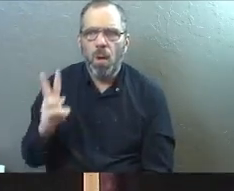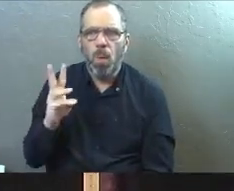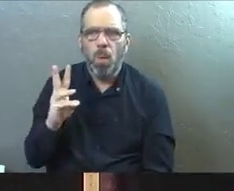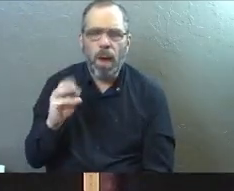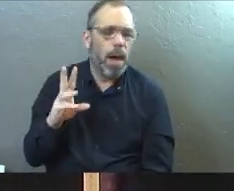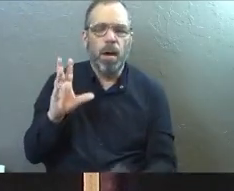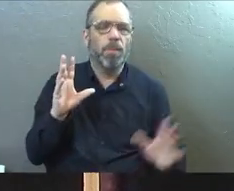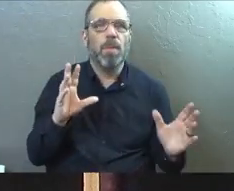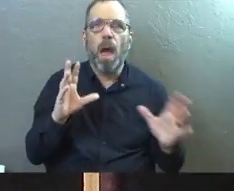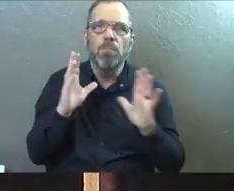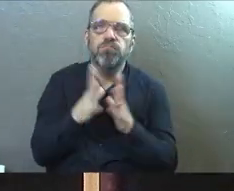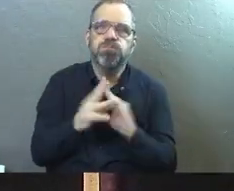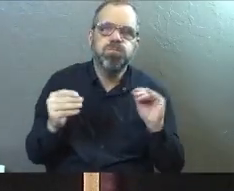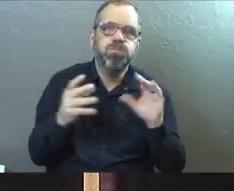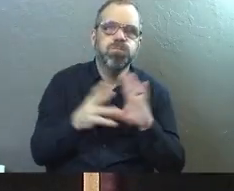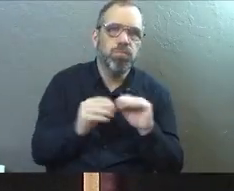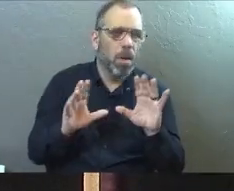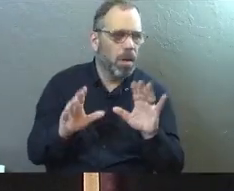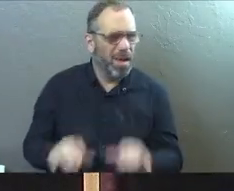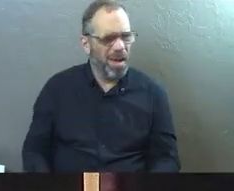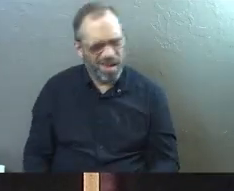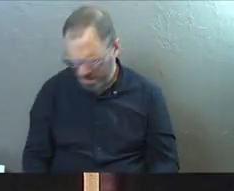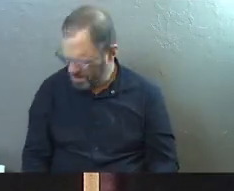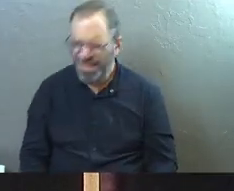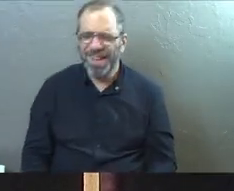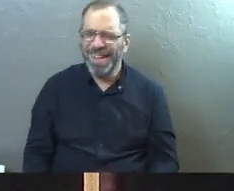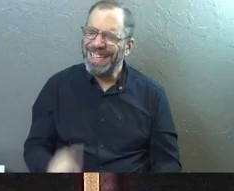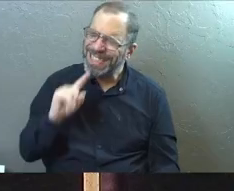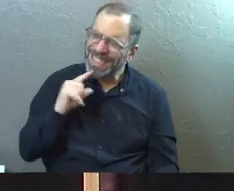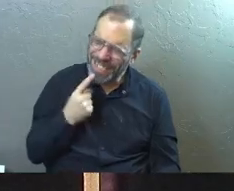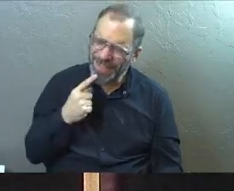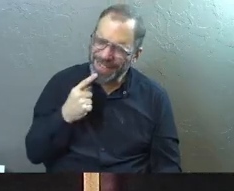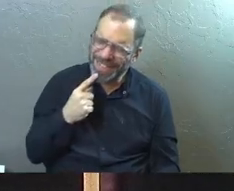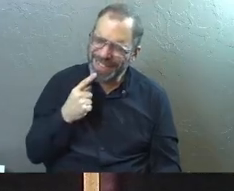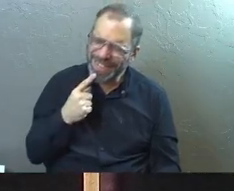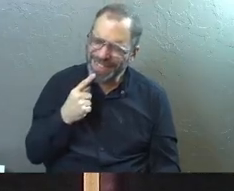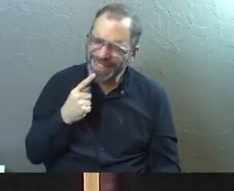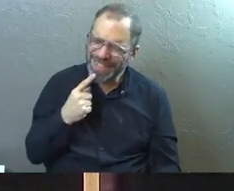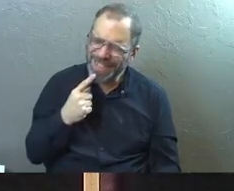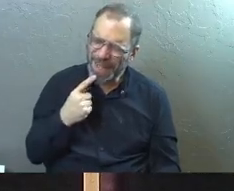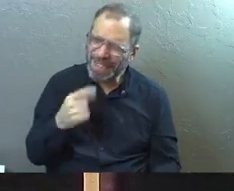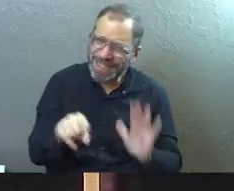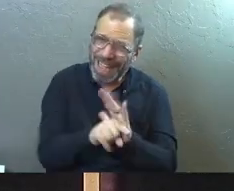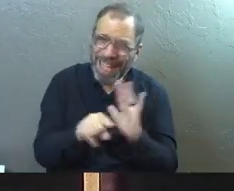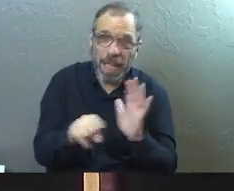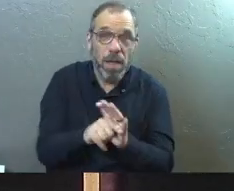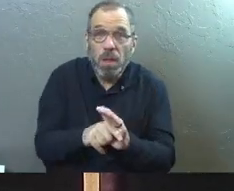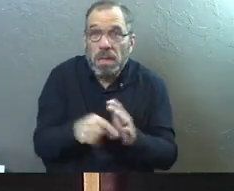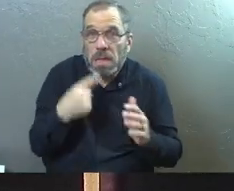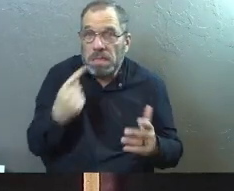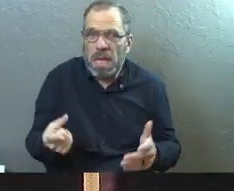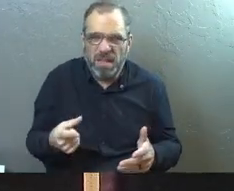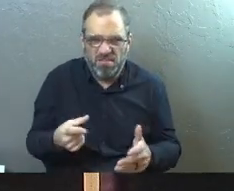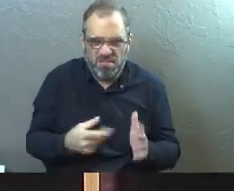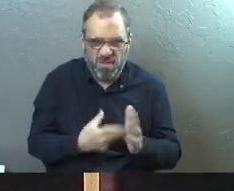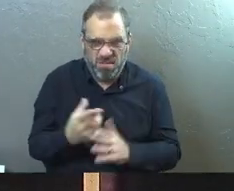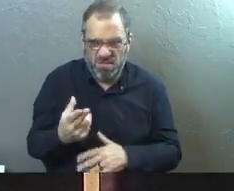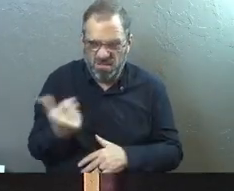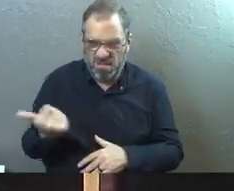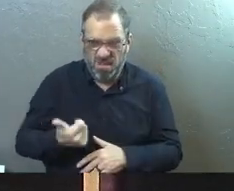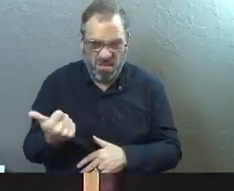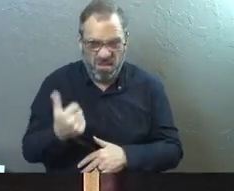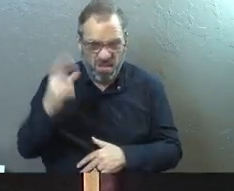constant things. Constant things. And hear me out. You're like, are you spreading your wife's stuff out there? I'm not. They just told me things from me. I was like, is this the truth?